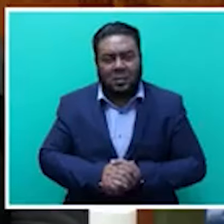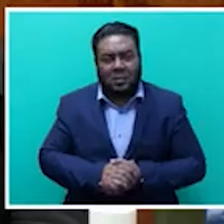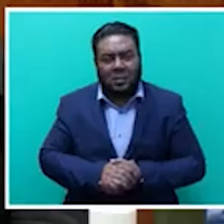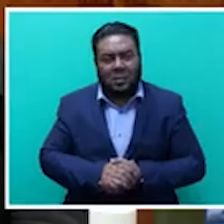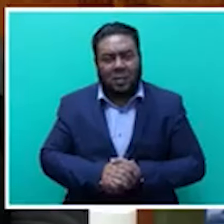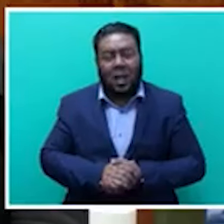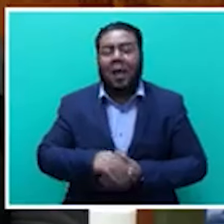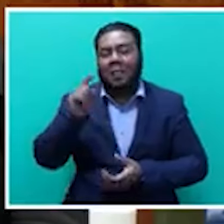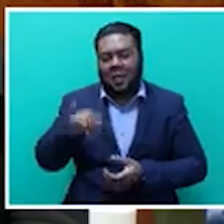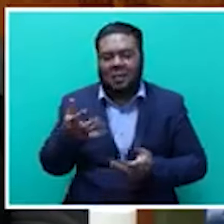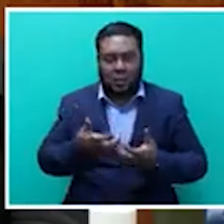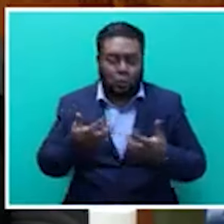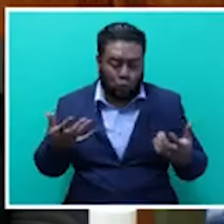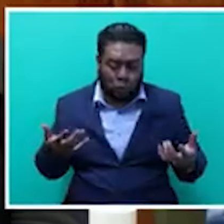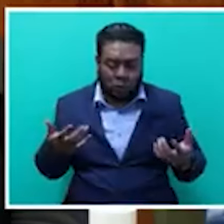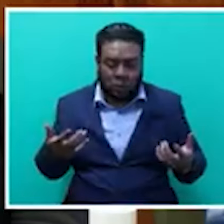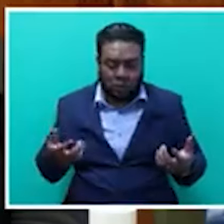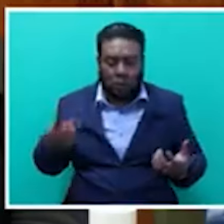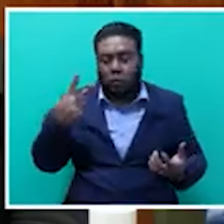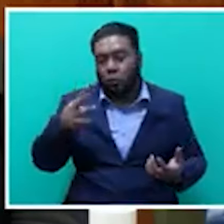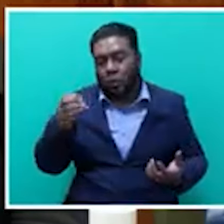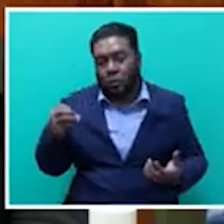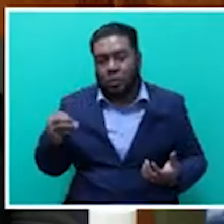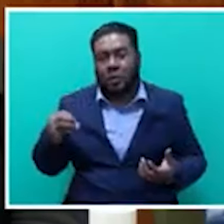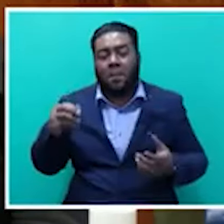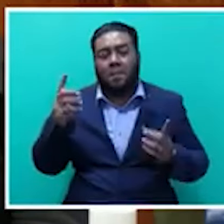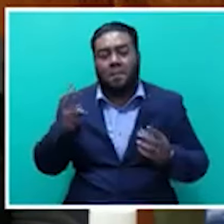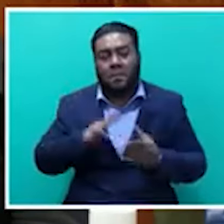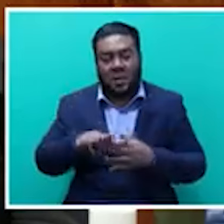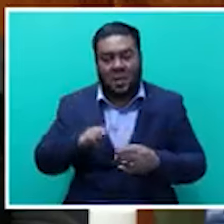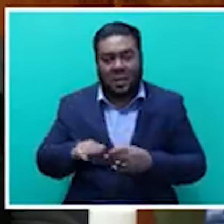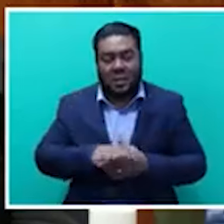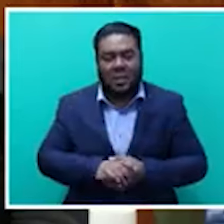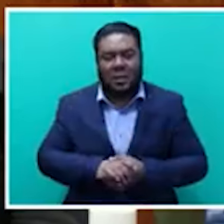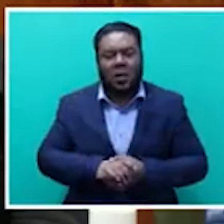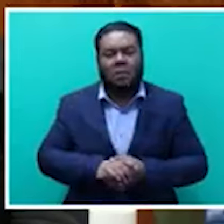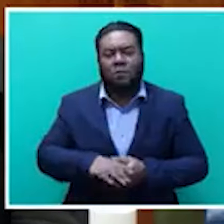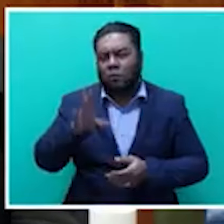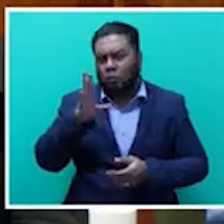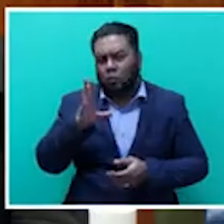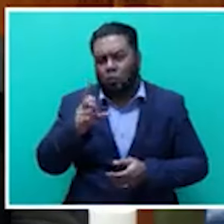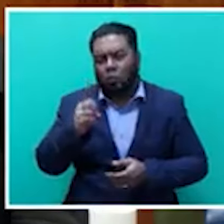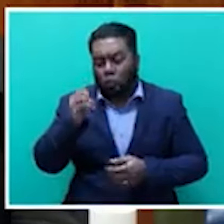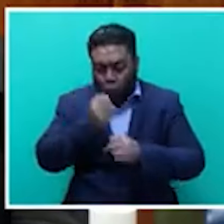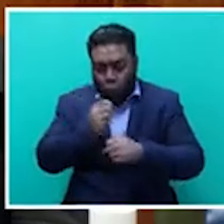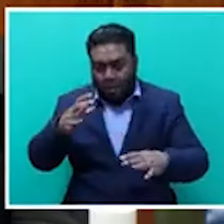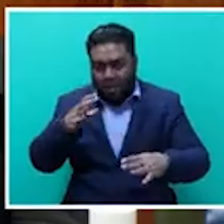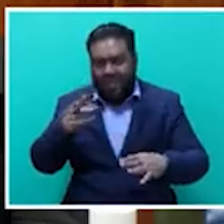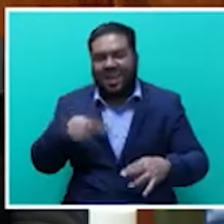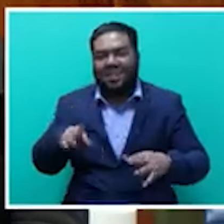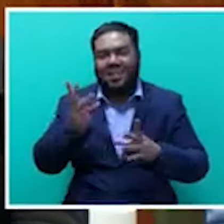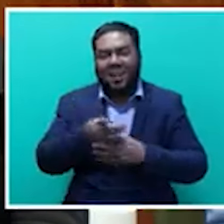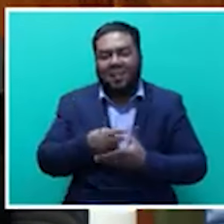and that is excluding the 200 million that is currently going to be invested by Google in a